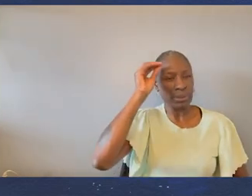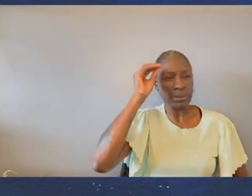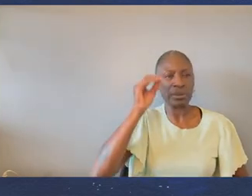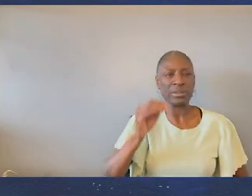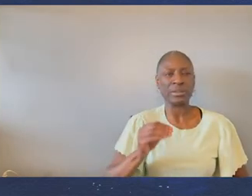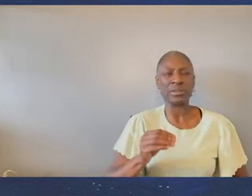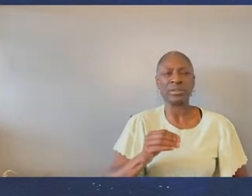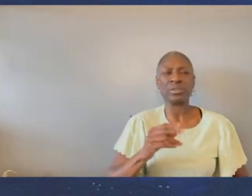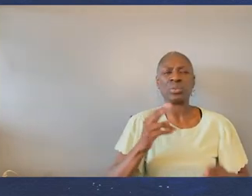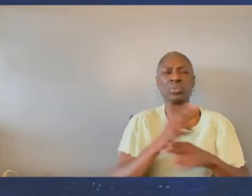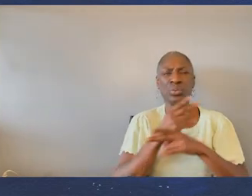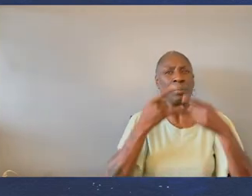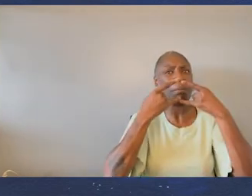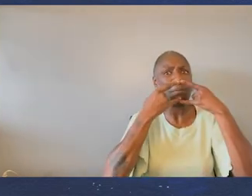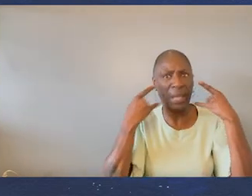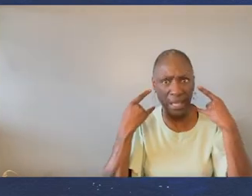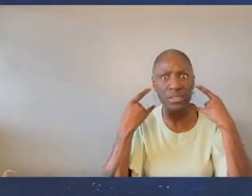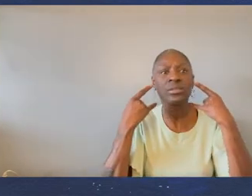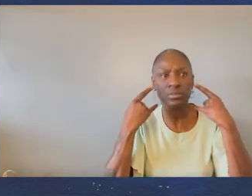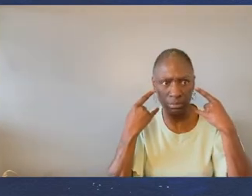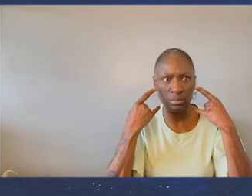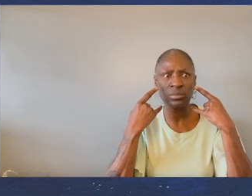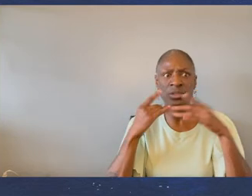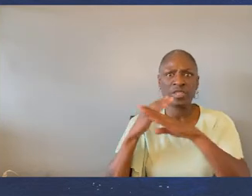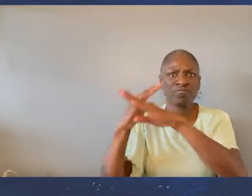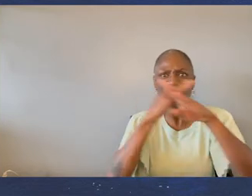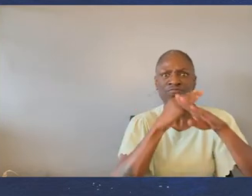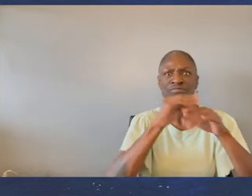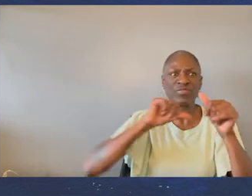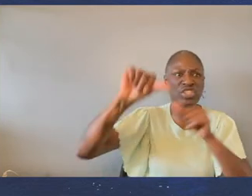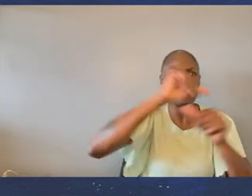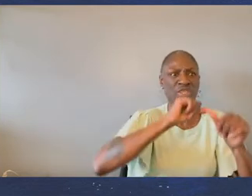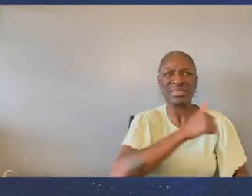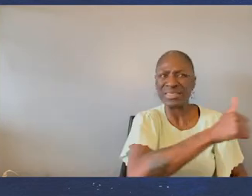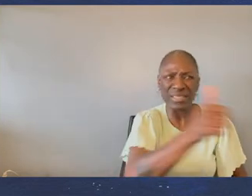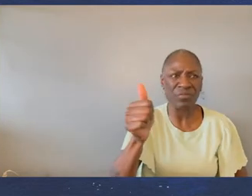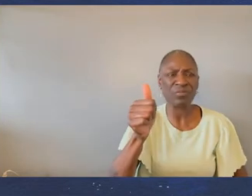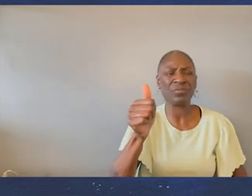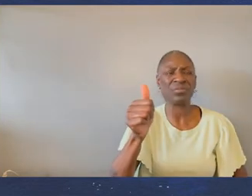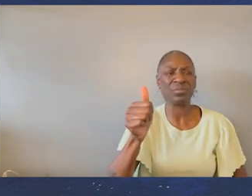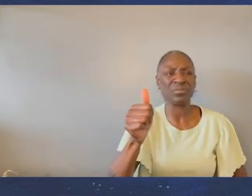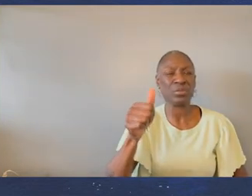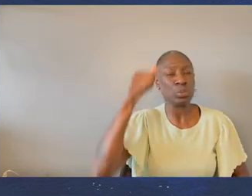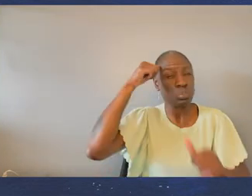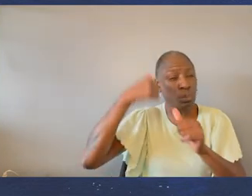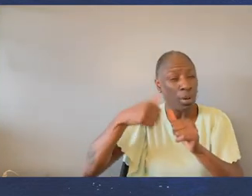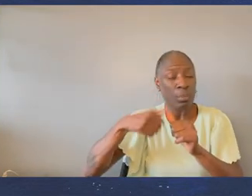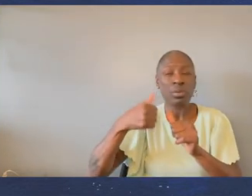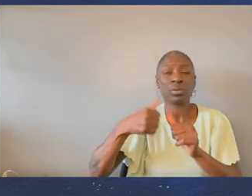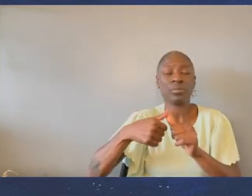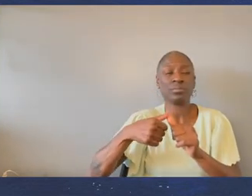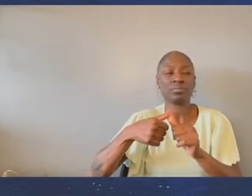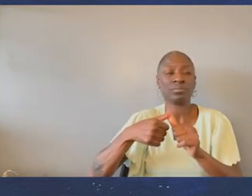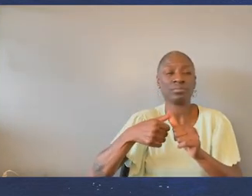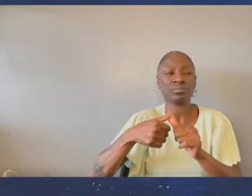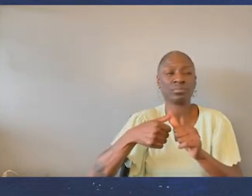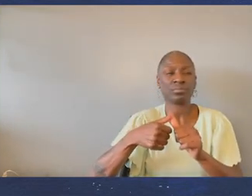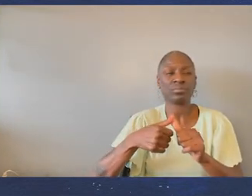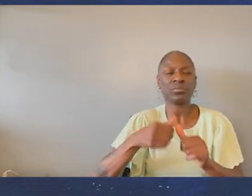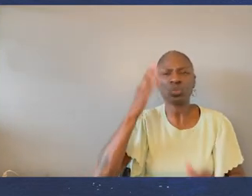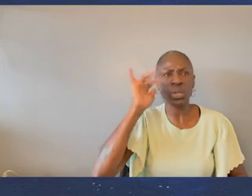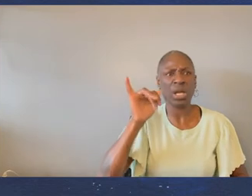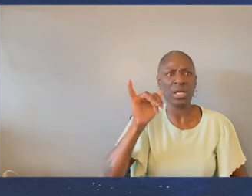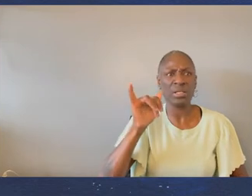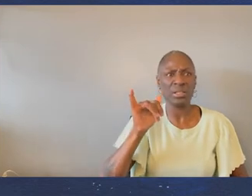believe that everybody should keep wearing their masks to protect themselves and to remind themselves